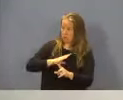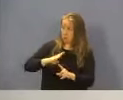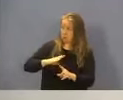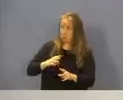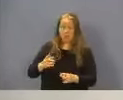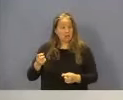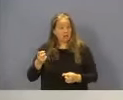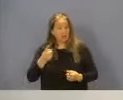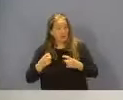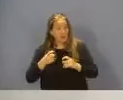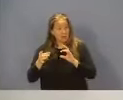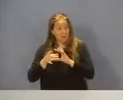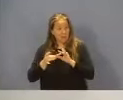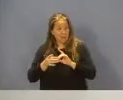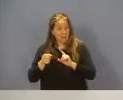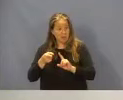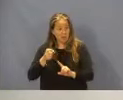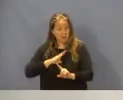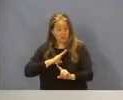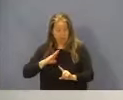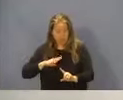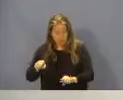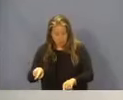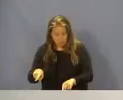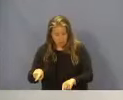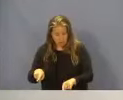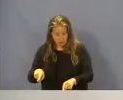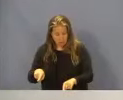Any questions or comments from the Board, please?